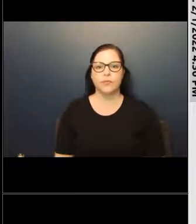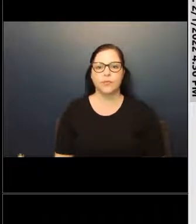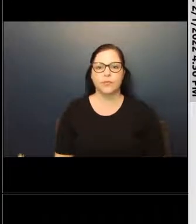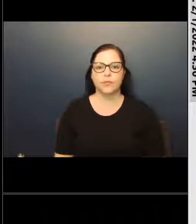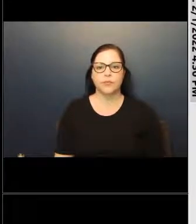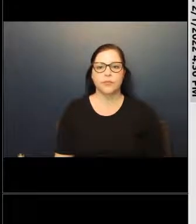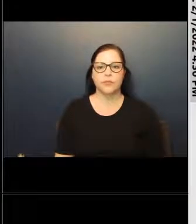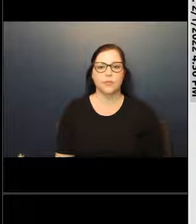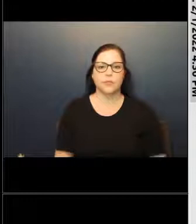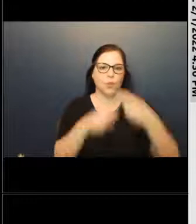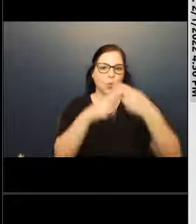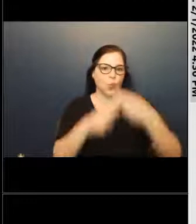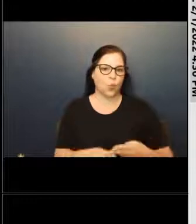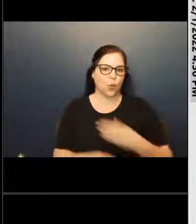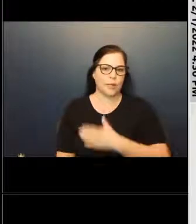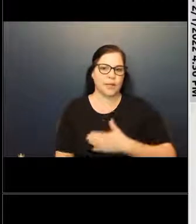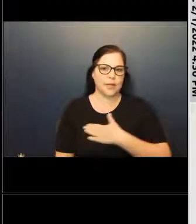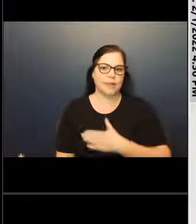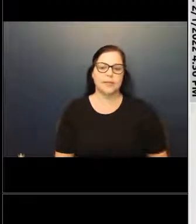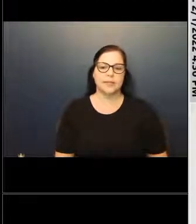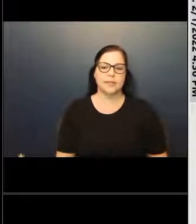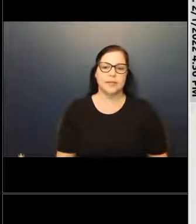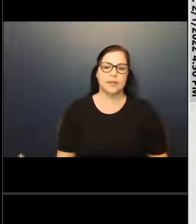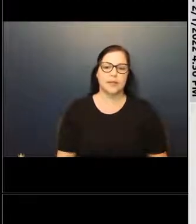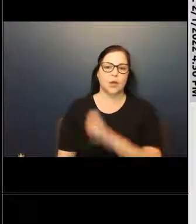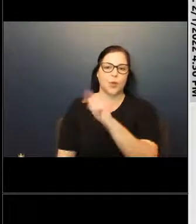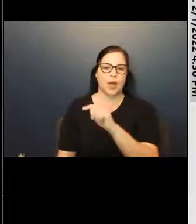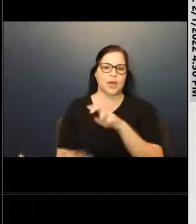May I have a roll call, please. We be Grant, Chair.